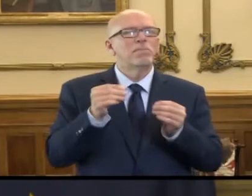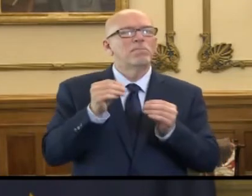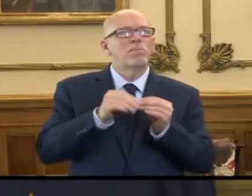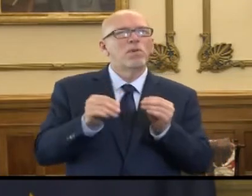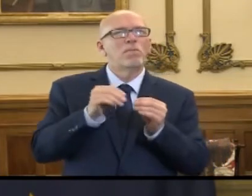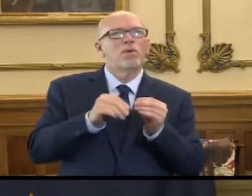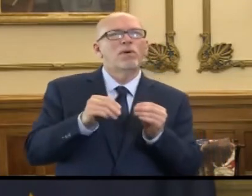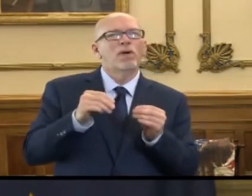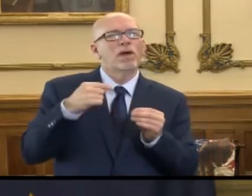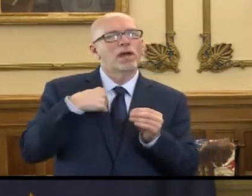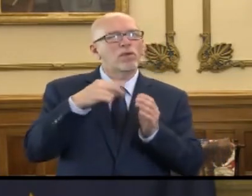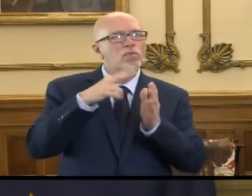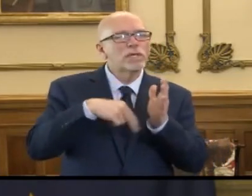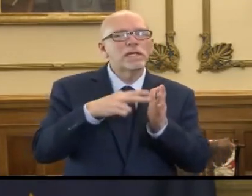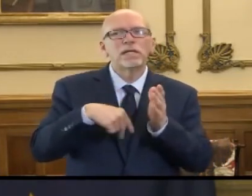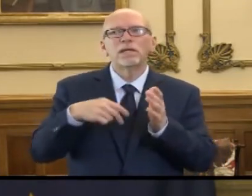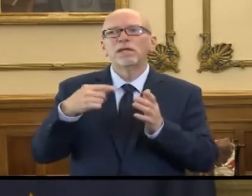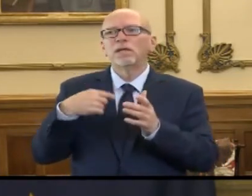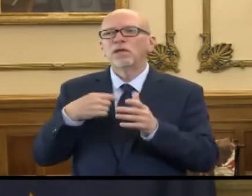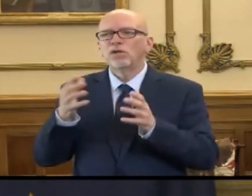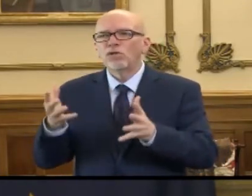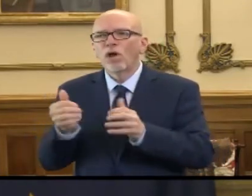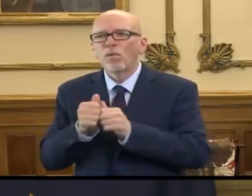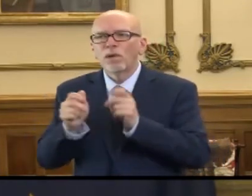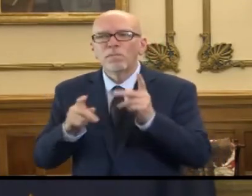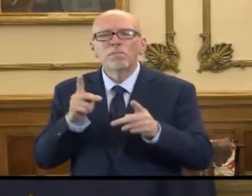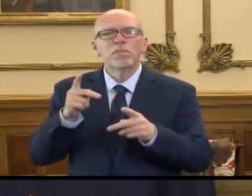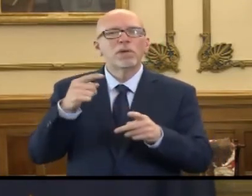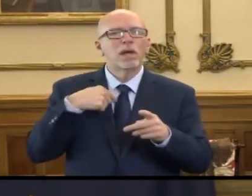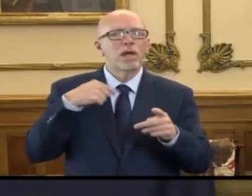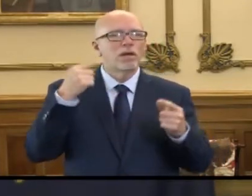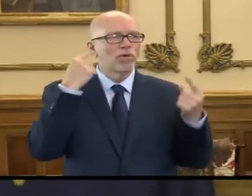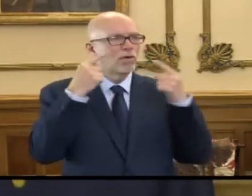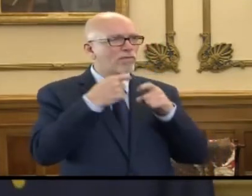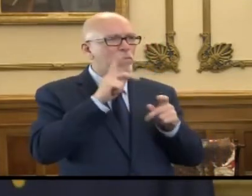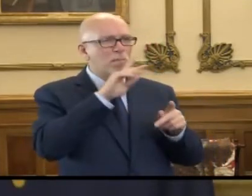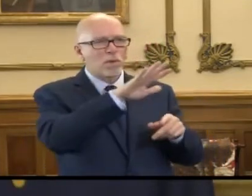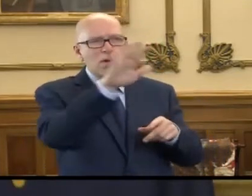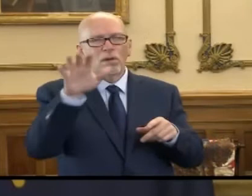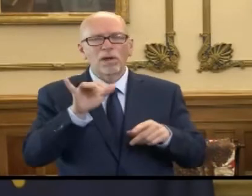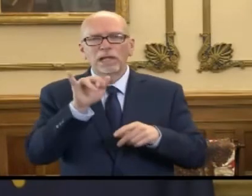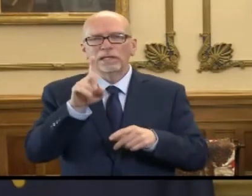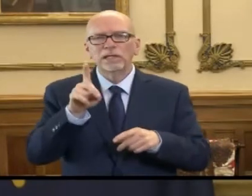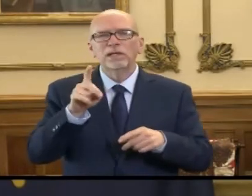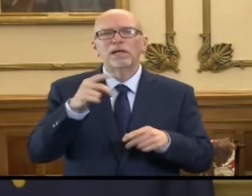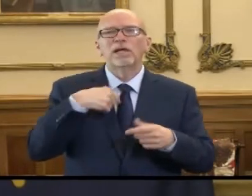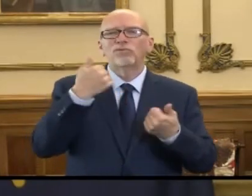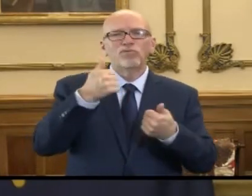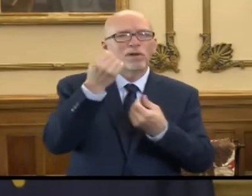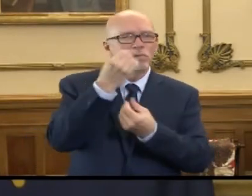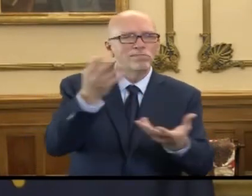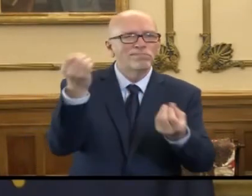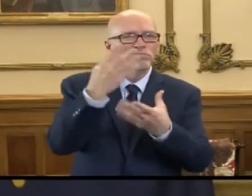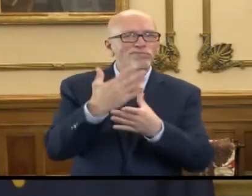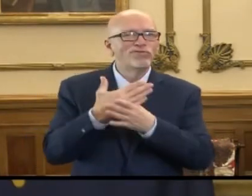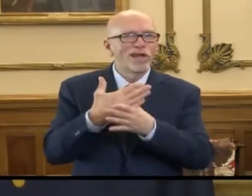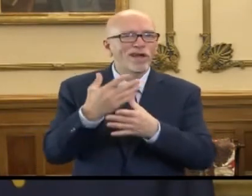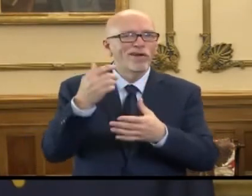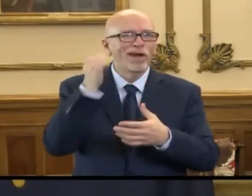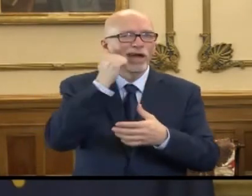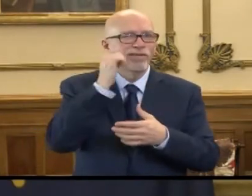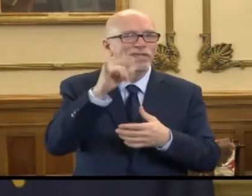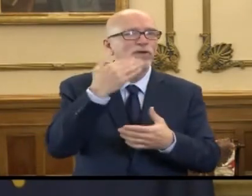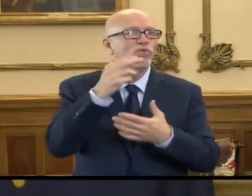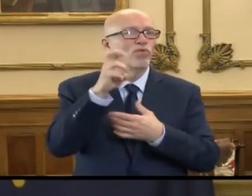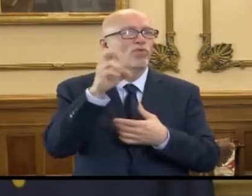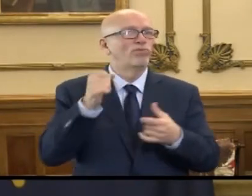read and talk to and hear from folks all over the state of Indiana, I try to share on a daily basis the